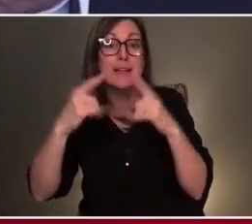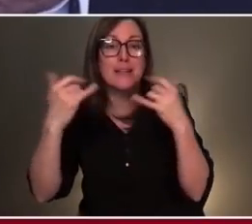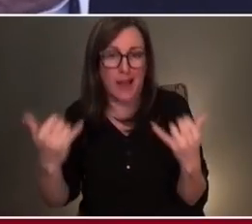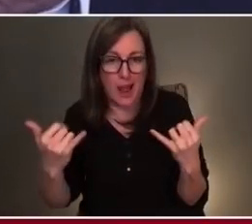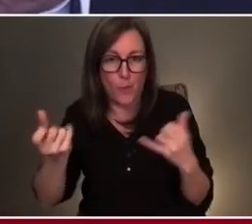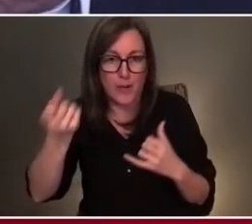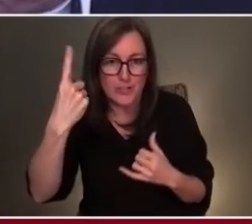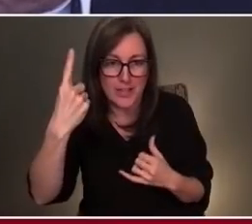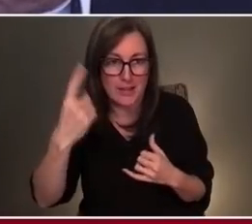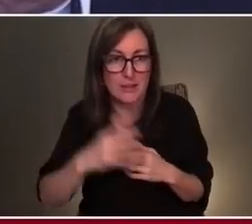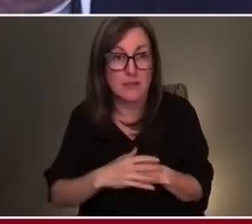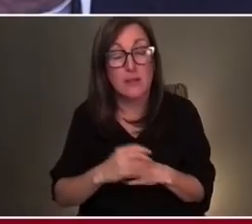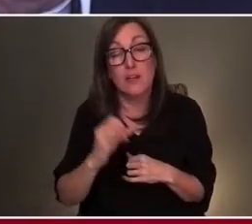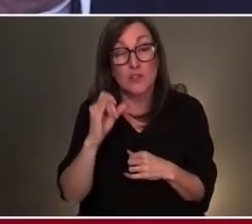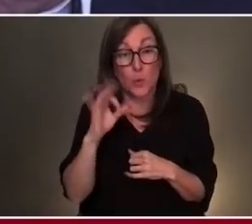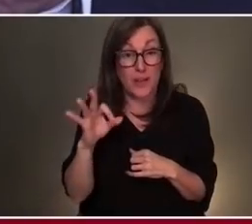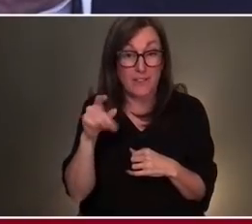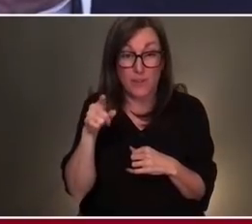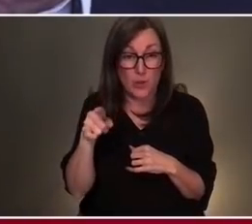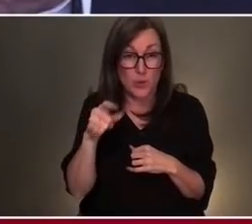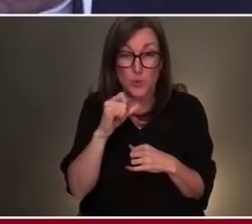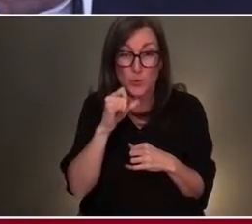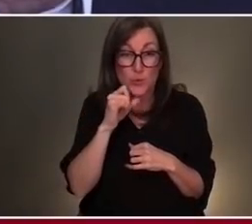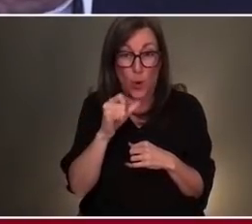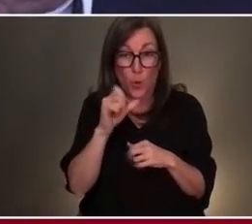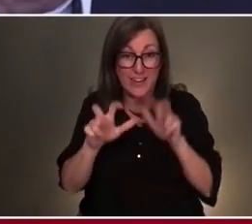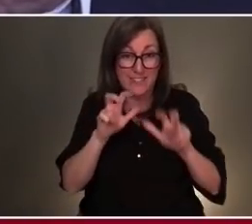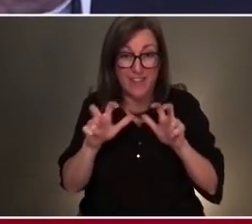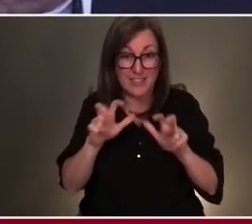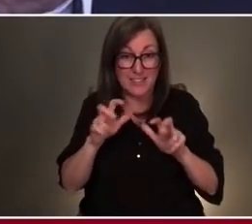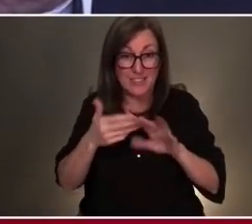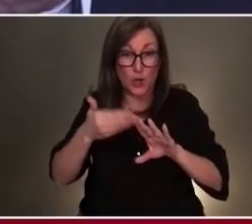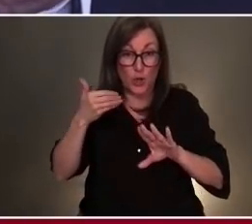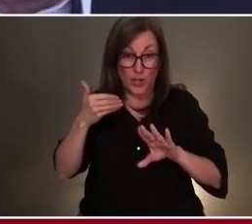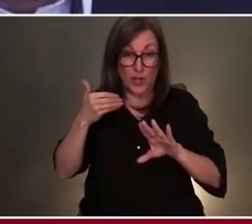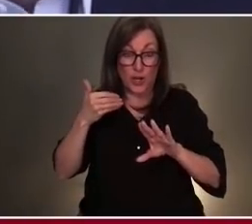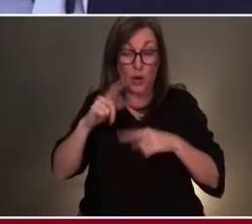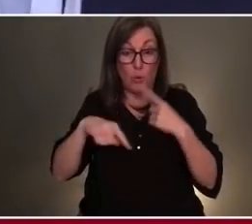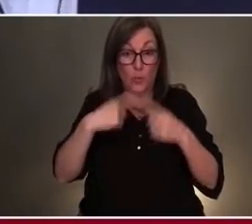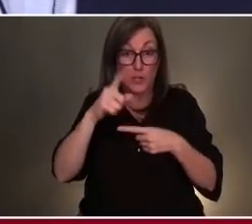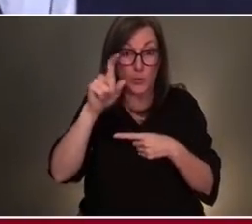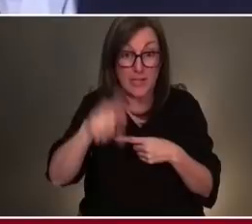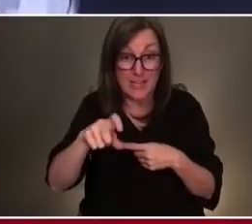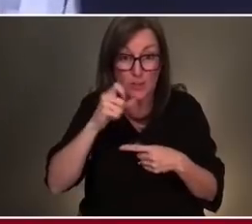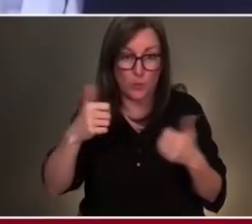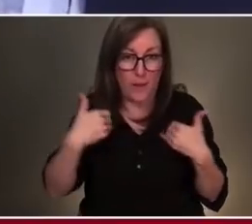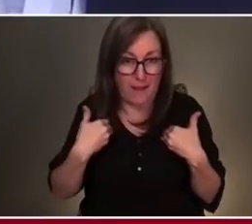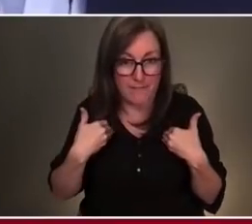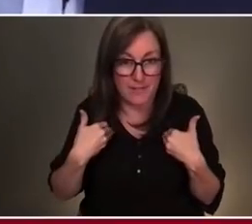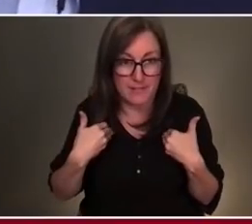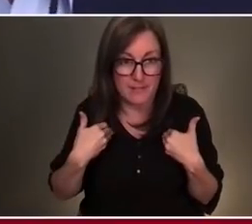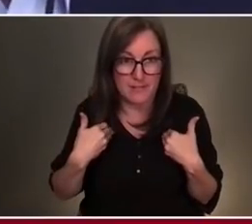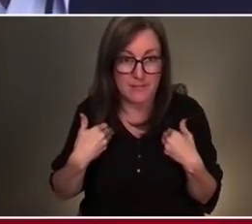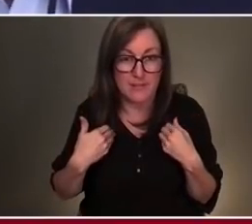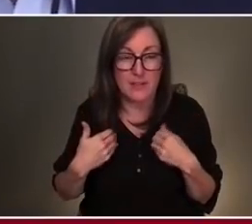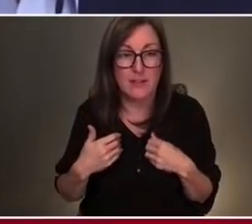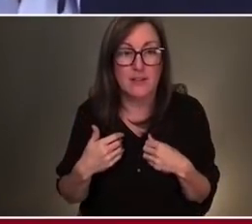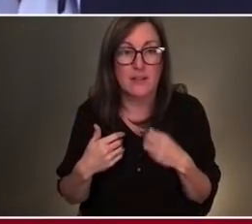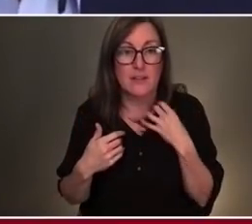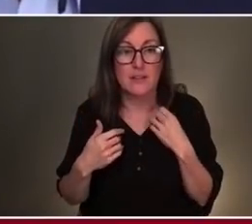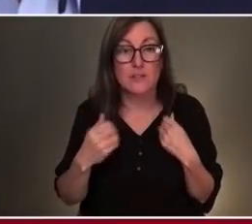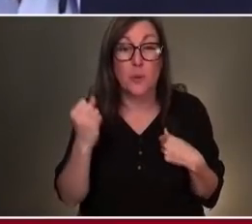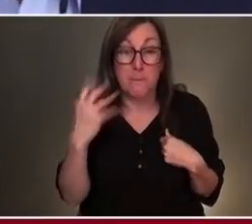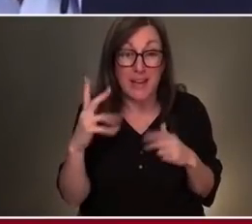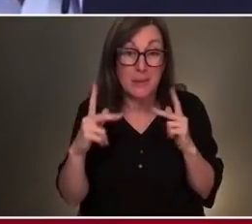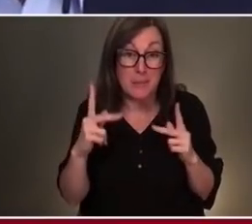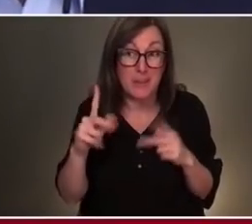places like SIDRAP at your peril. That we will, we end up in a place where even more than the 20% of people who don't believe in